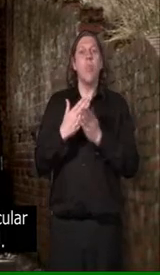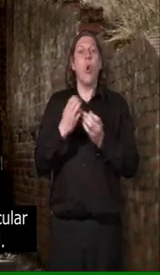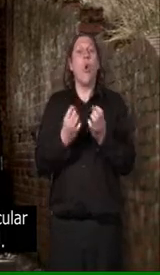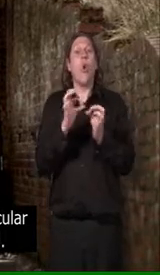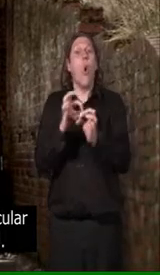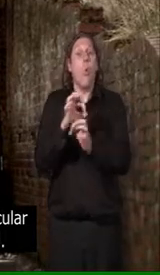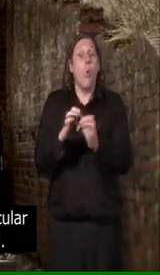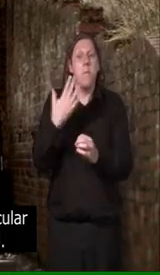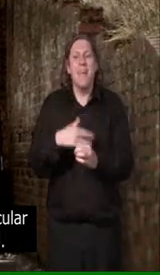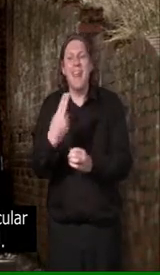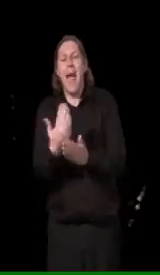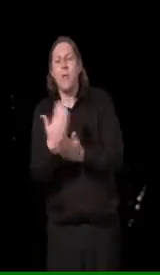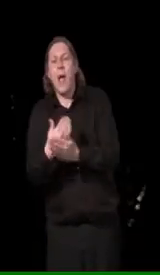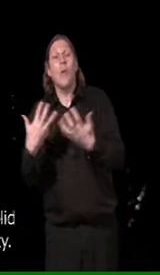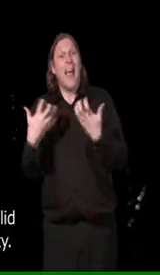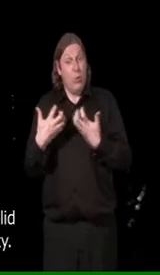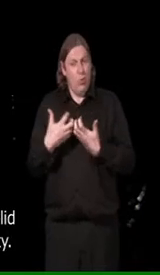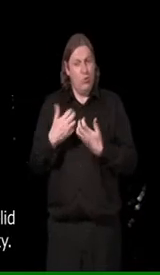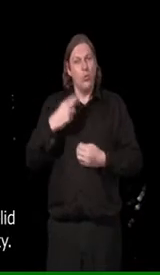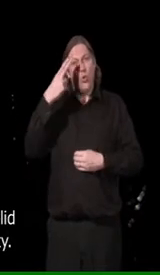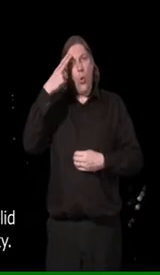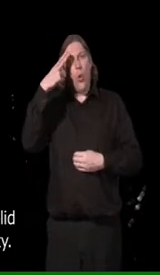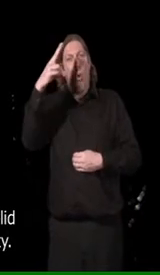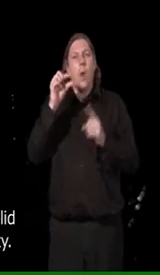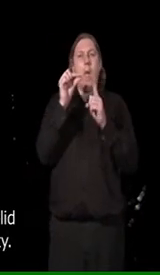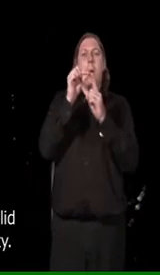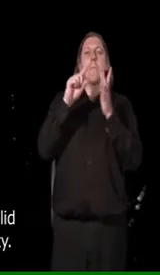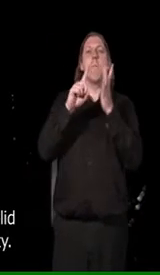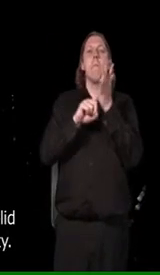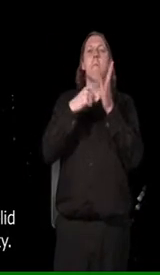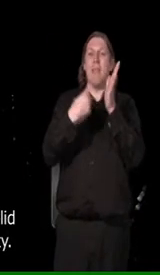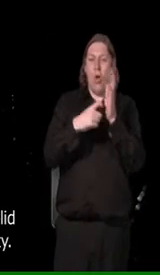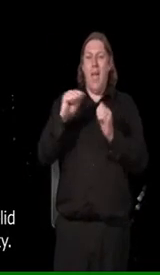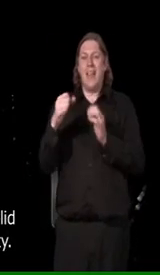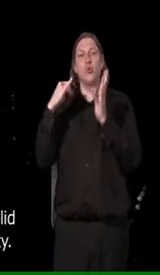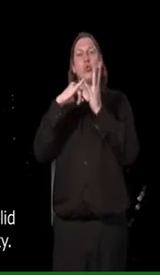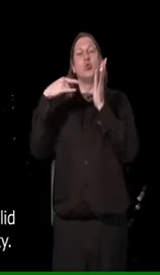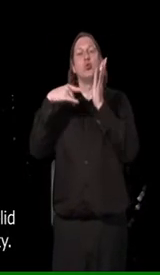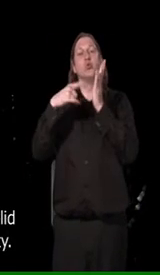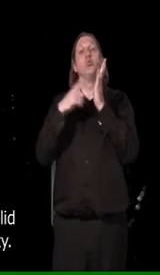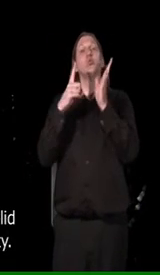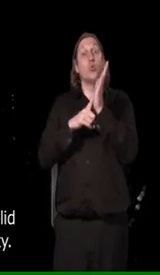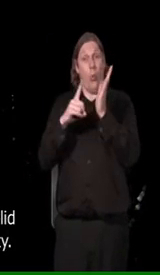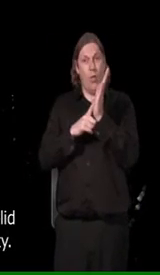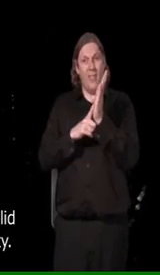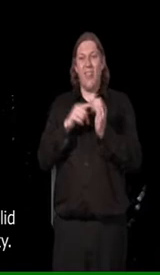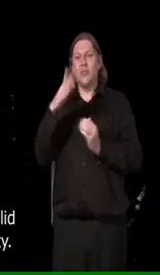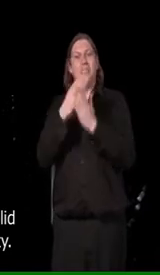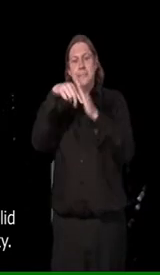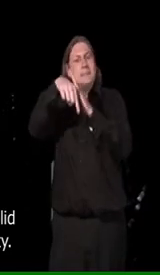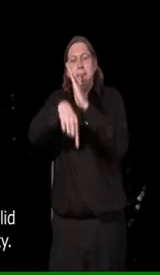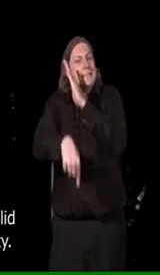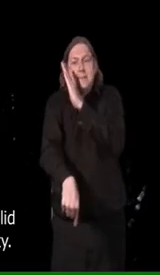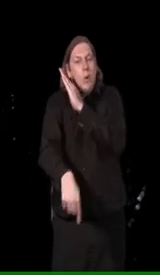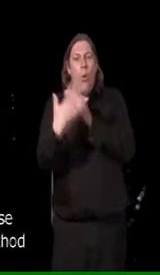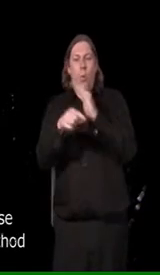system known as pillar and stall. Because the coal seems very shallow, 30-yard solid coal blocks, known as pillars, had to be